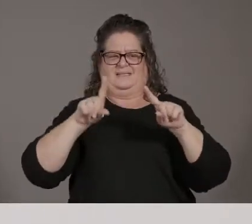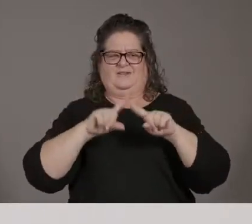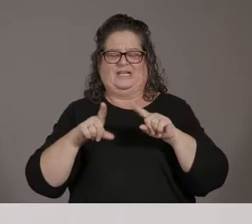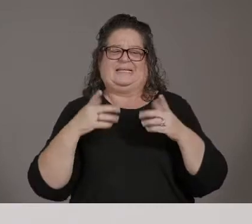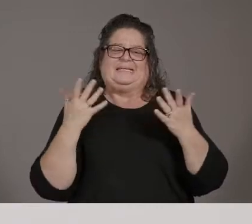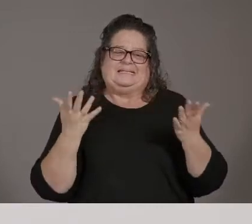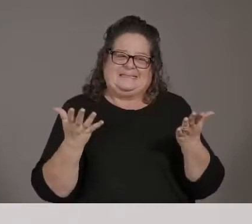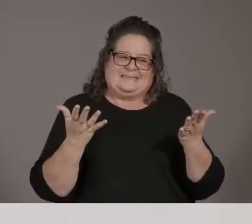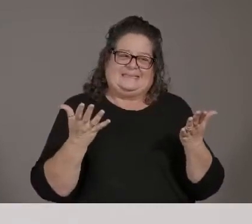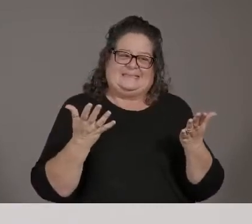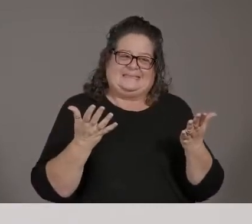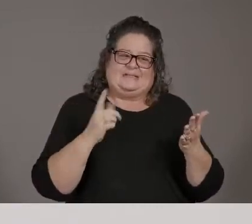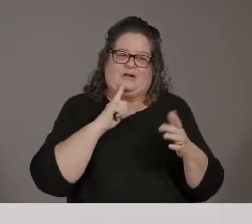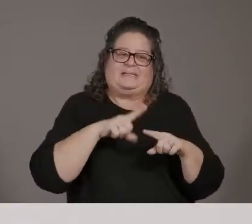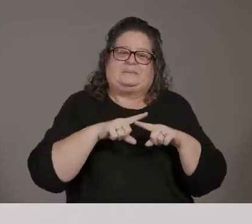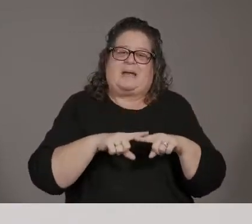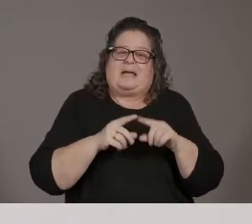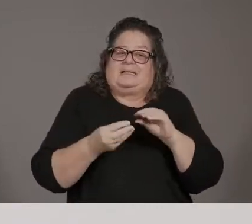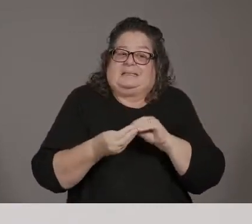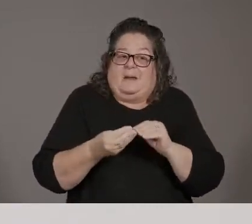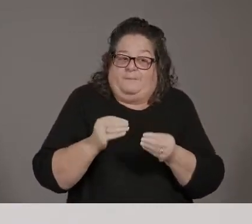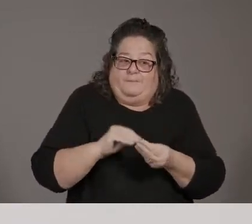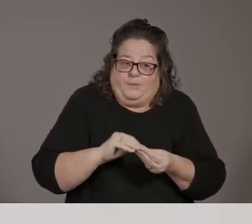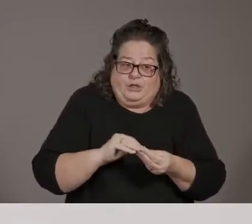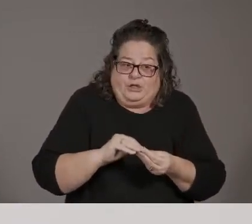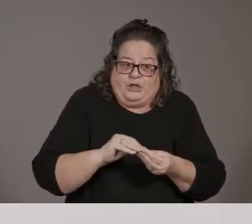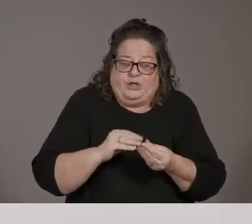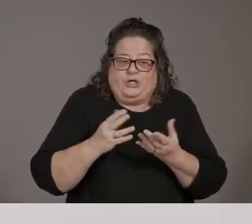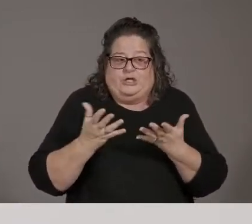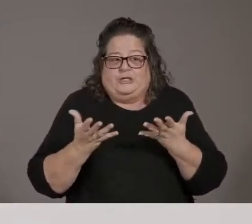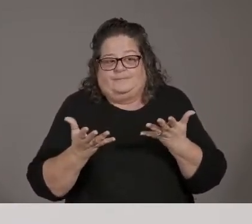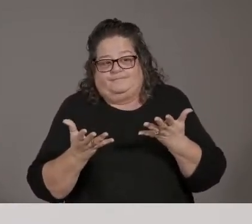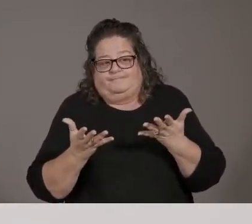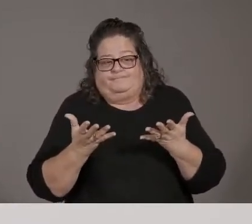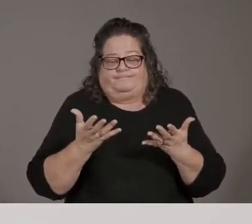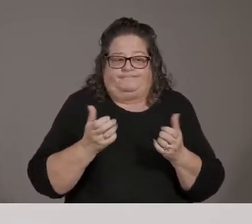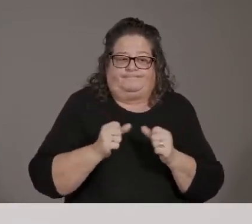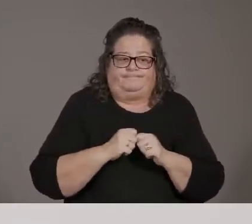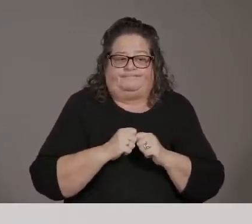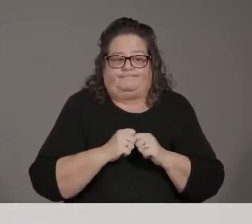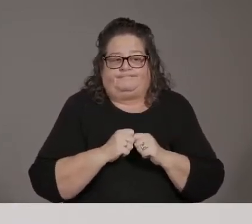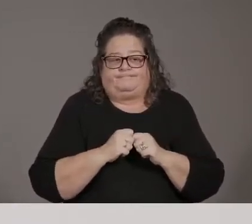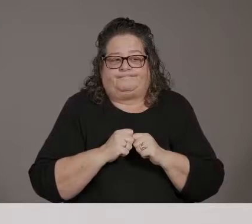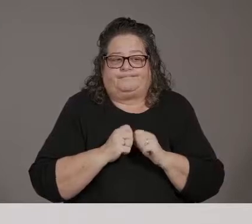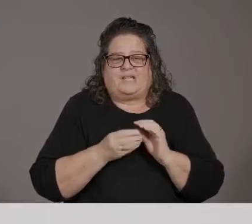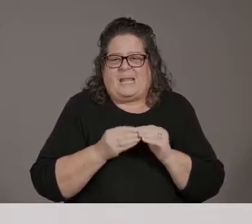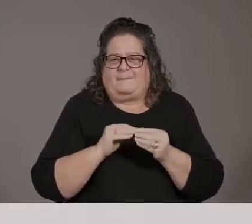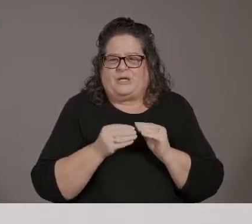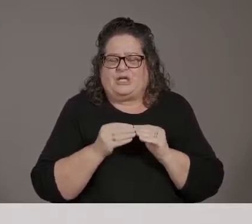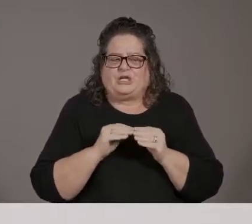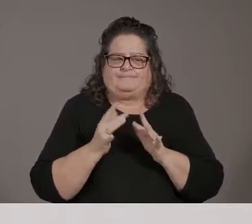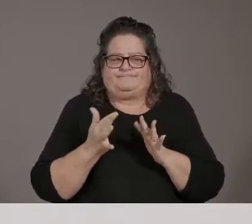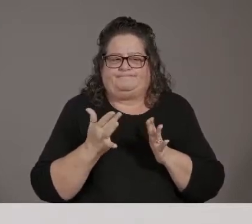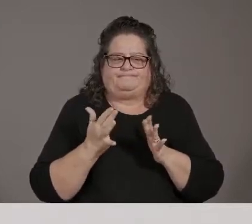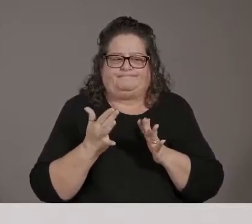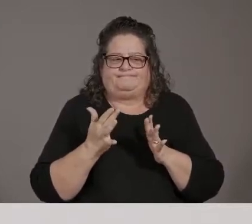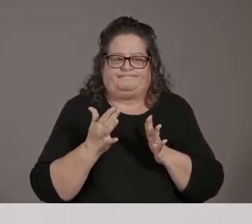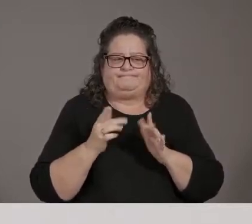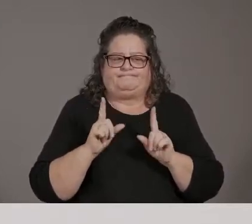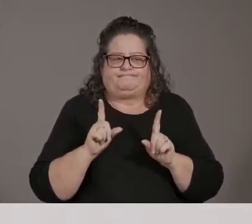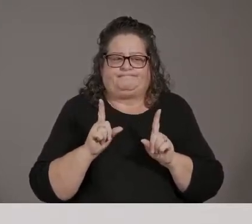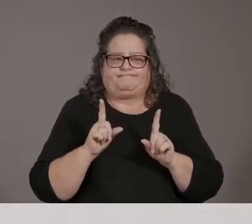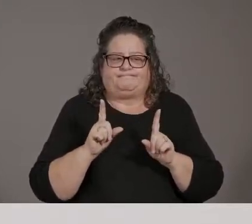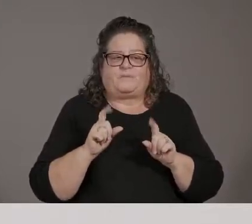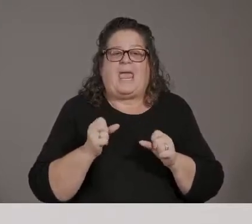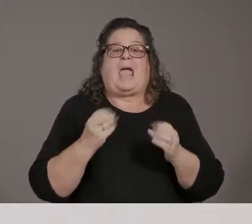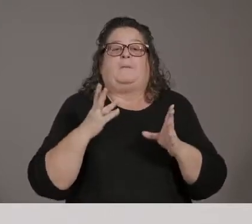the numbers of the potential, um, the numbers of the estimated population of